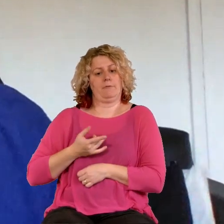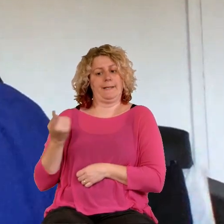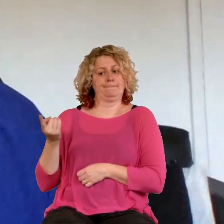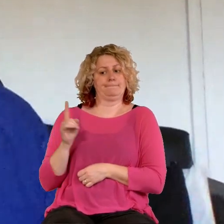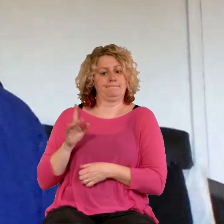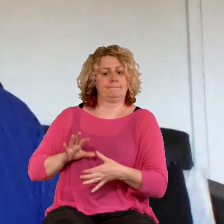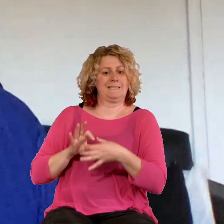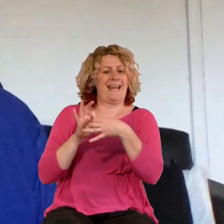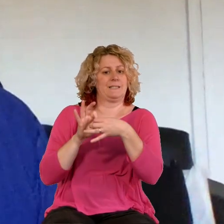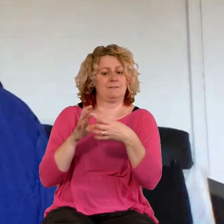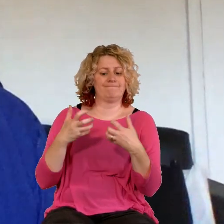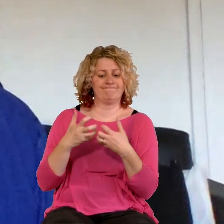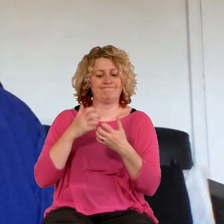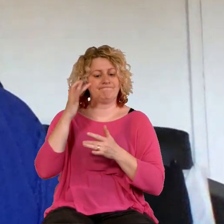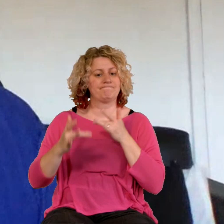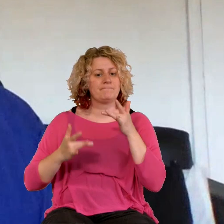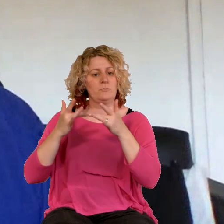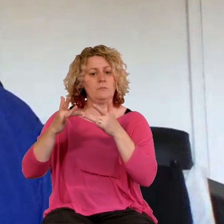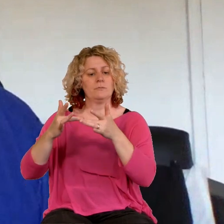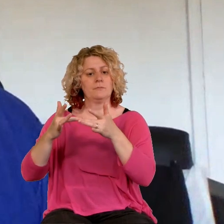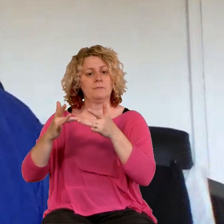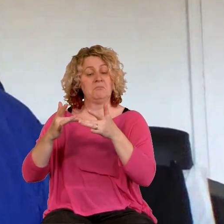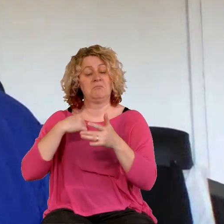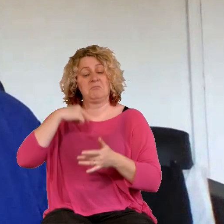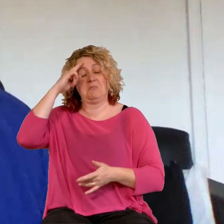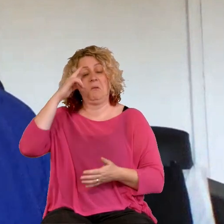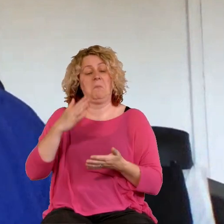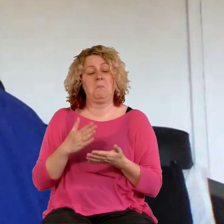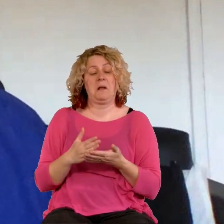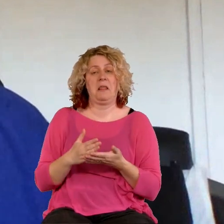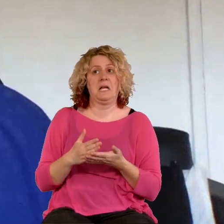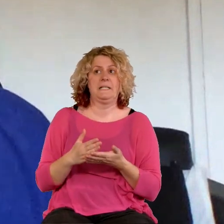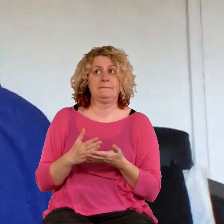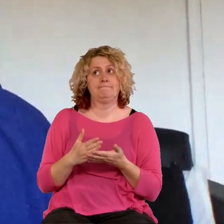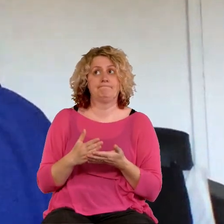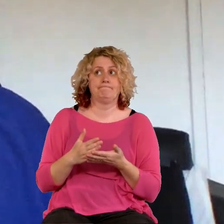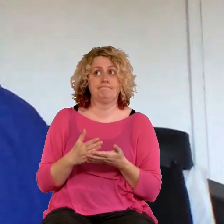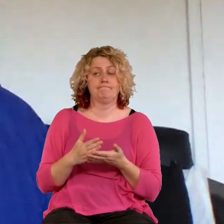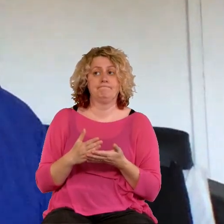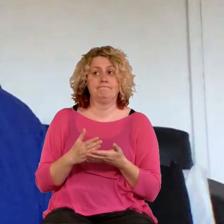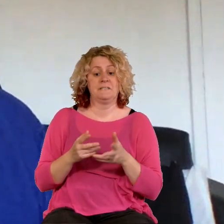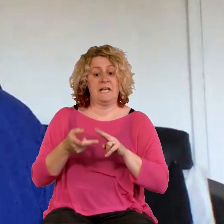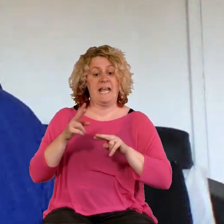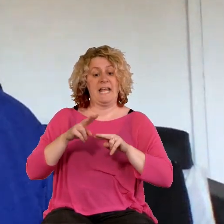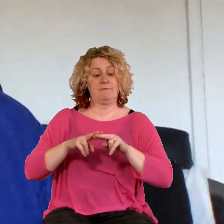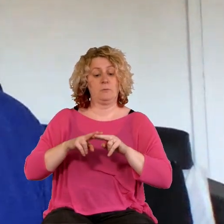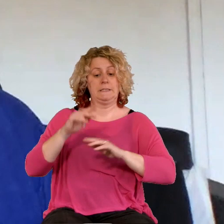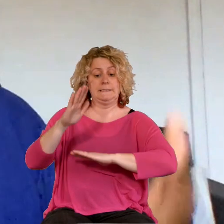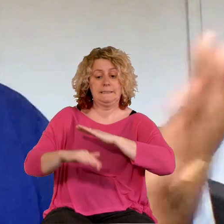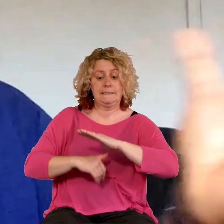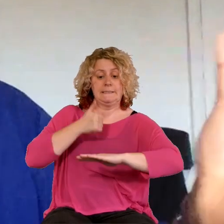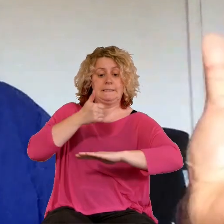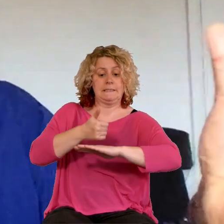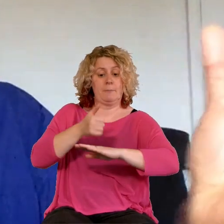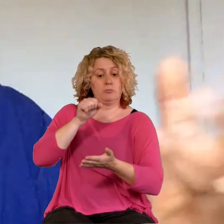connection. And I do believe that if approached properly and faithfully, it can actually help